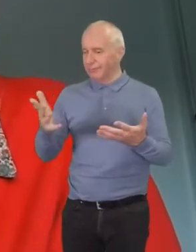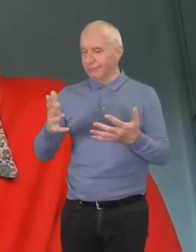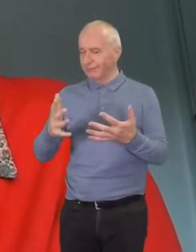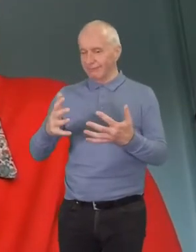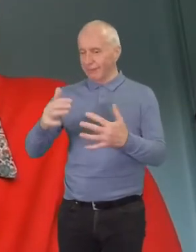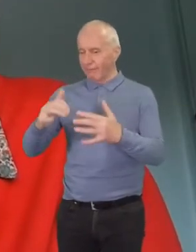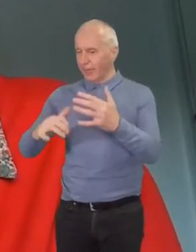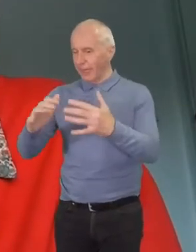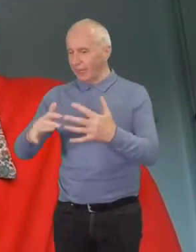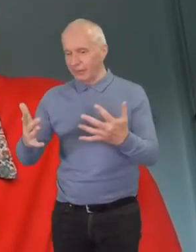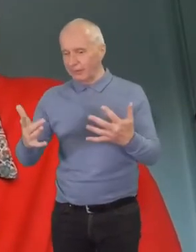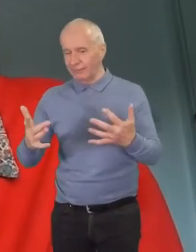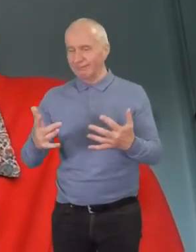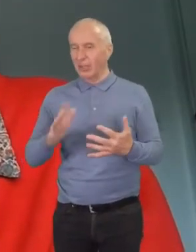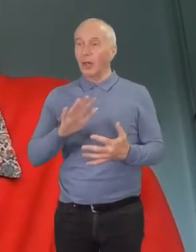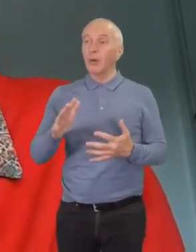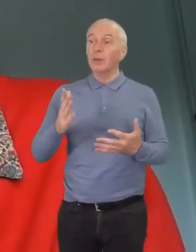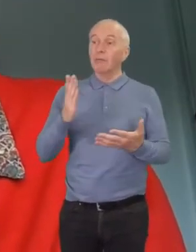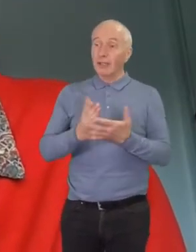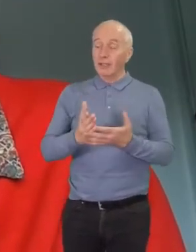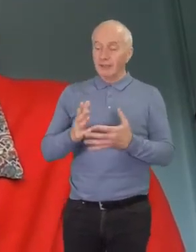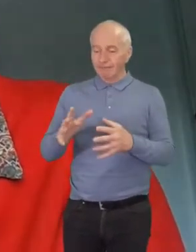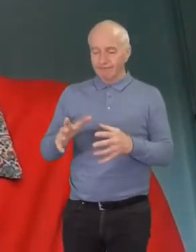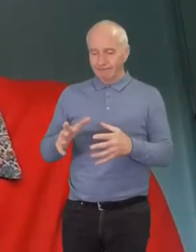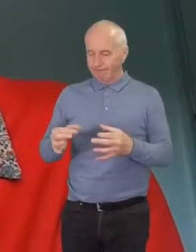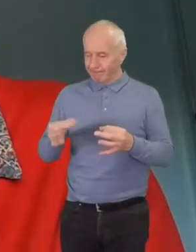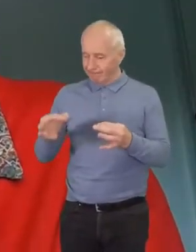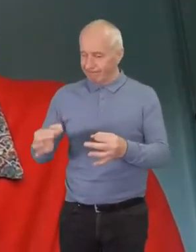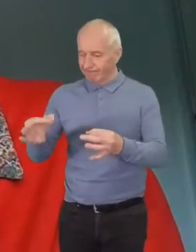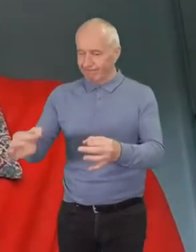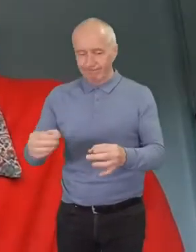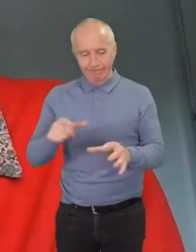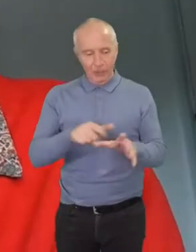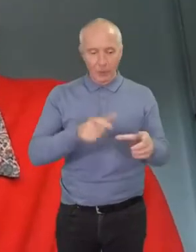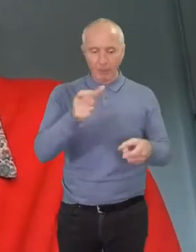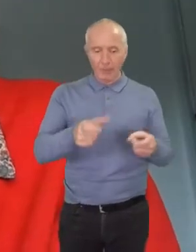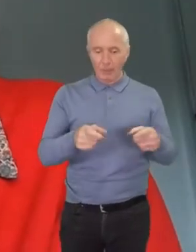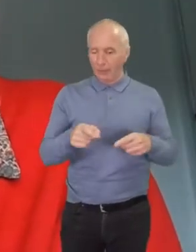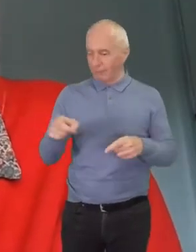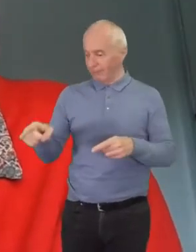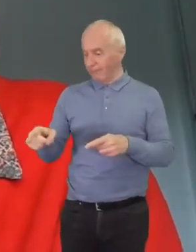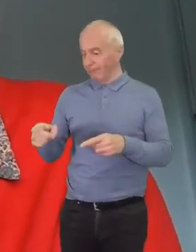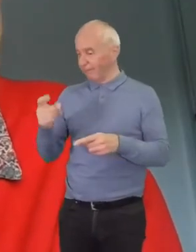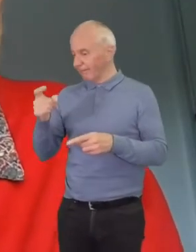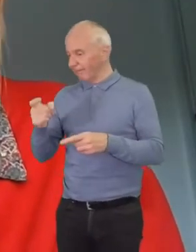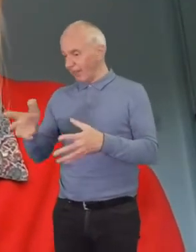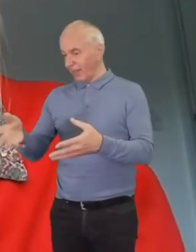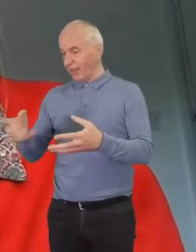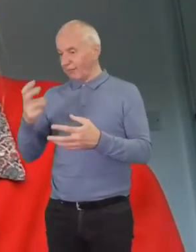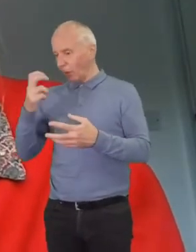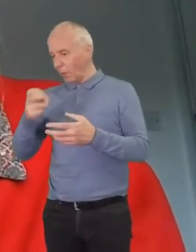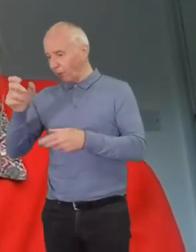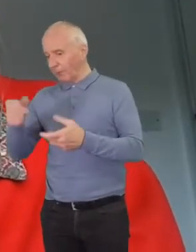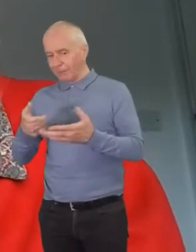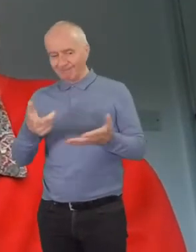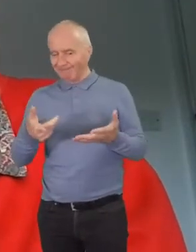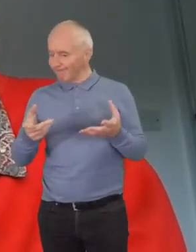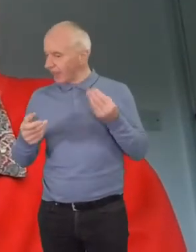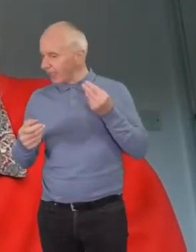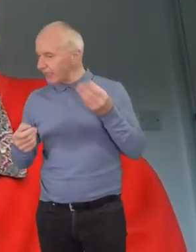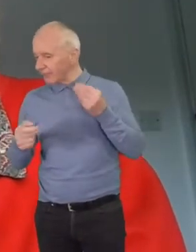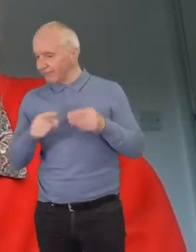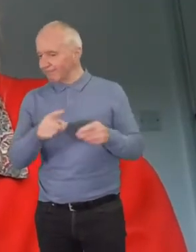conversations between generations stall is that young people are not taken seriously. We aren't invited into the policy-making room